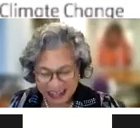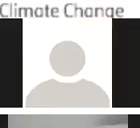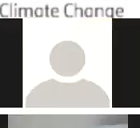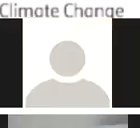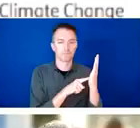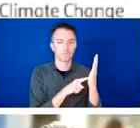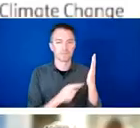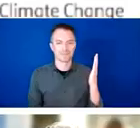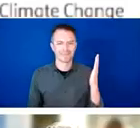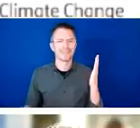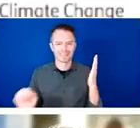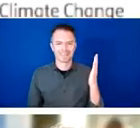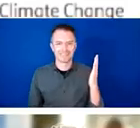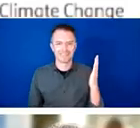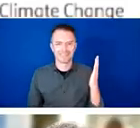solidarity,